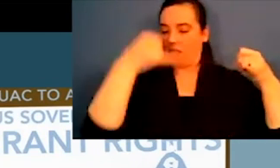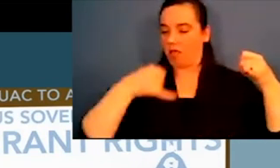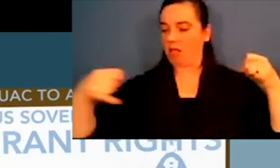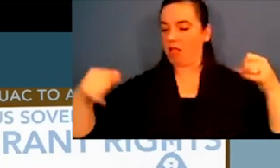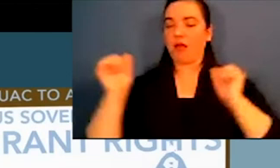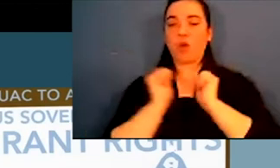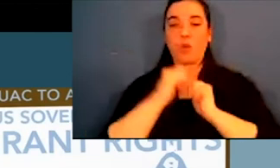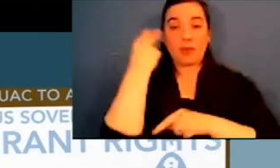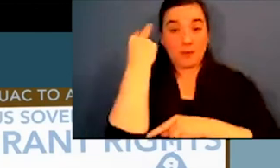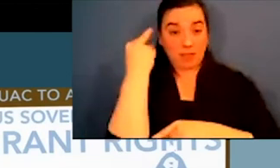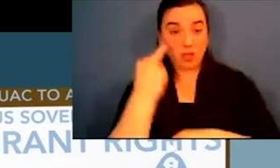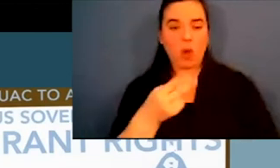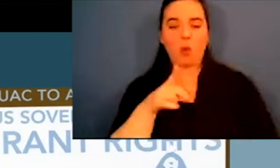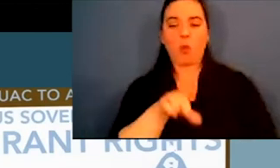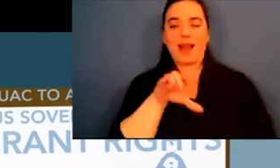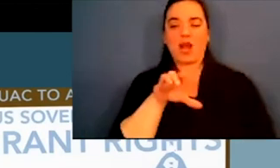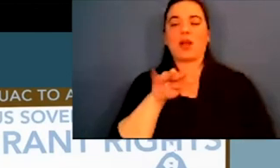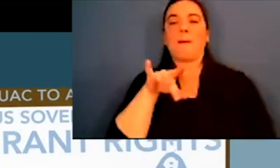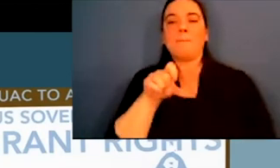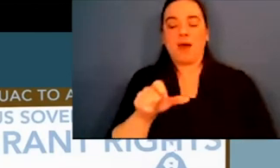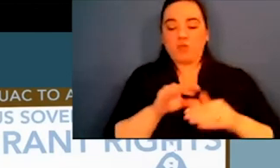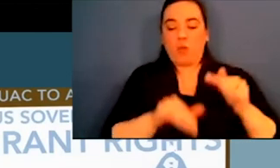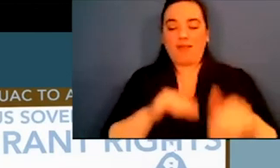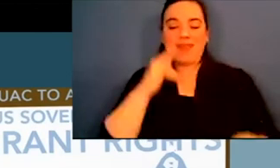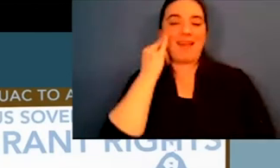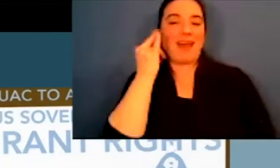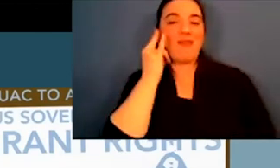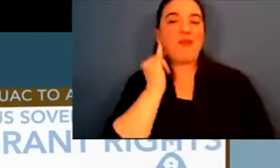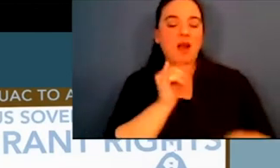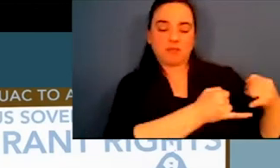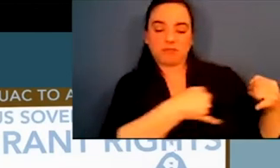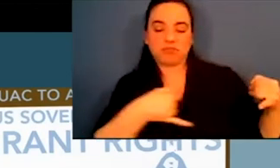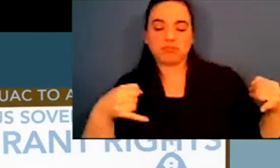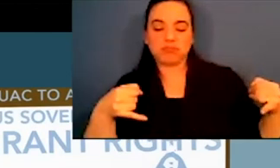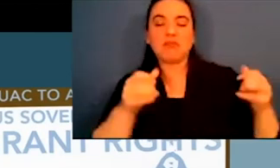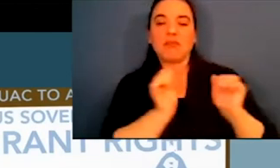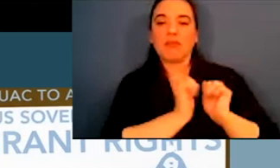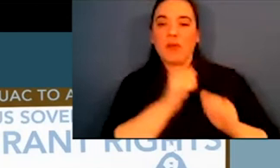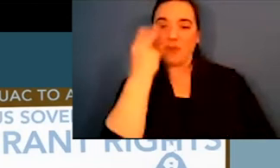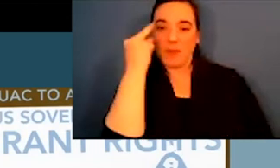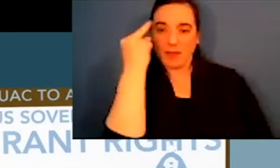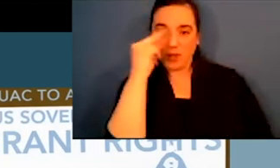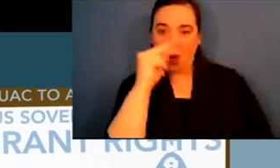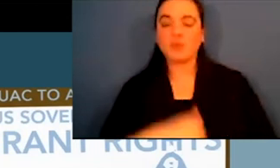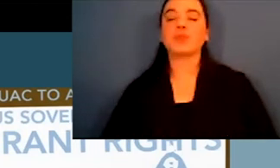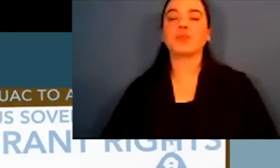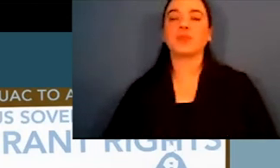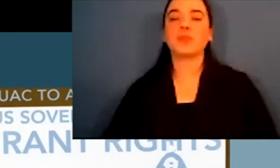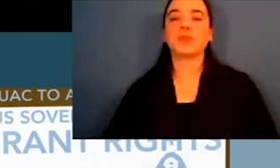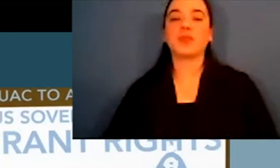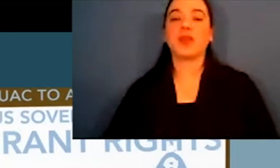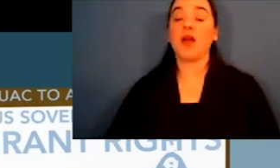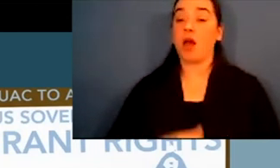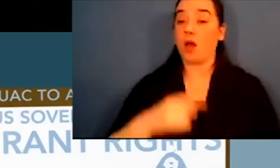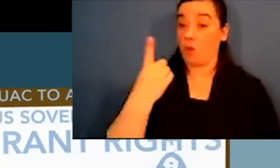miles of internet international borders with Mexico in a distance of 100 miles longer than California's